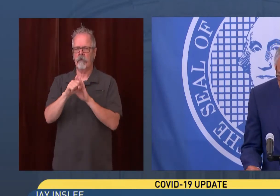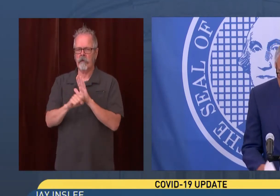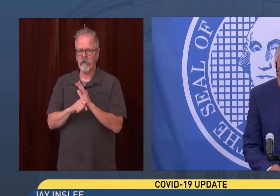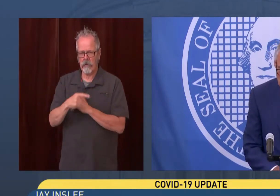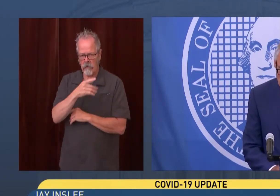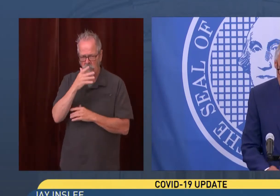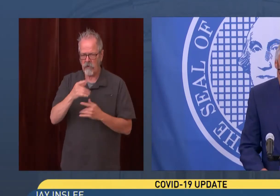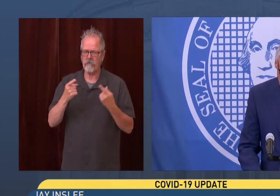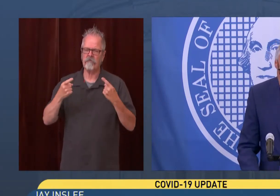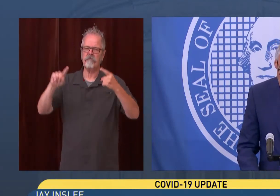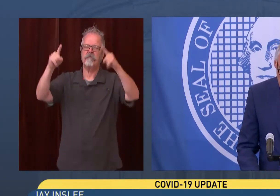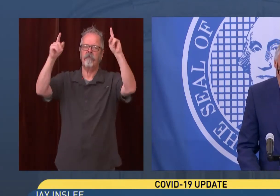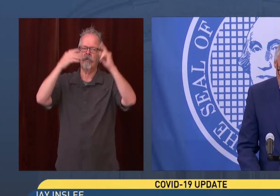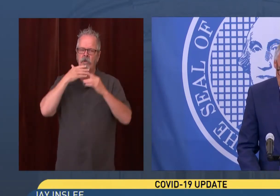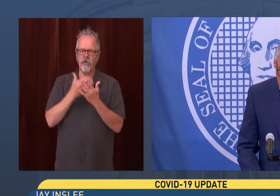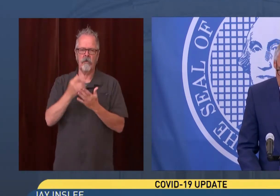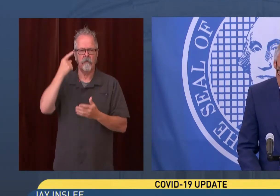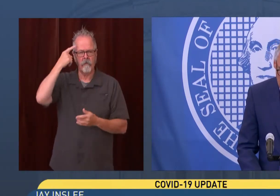the Department of Justice.